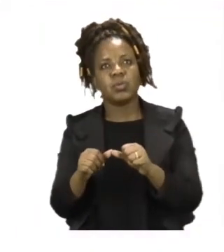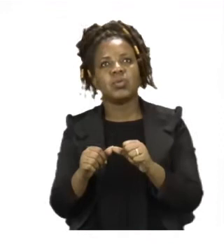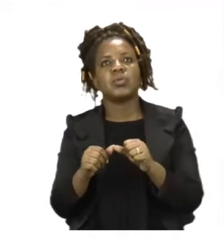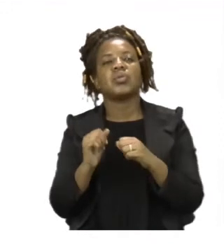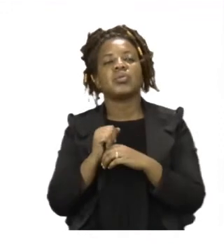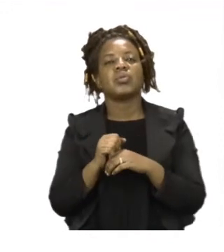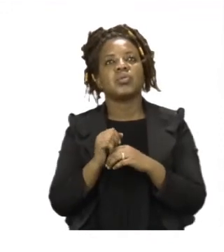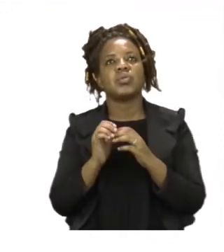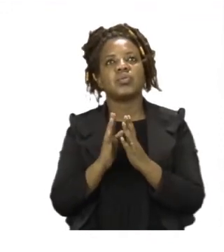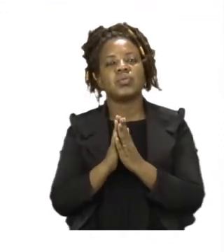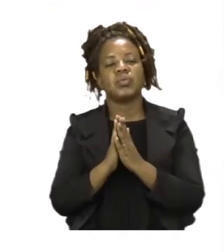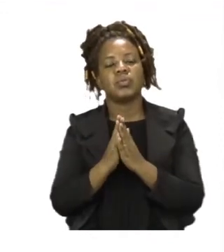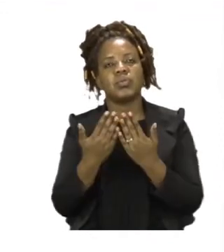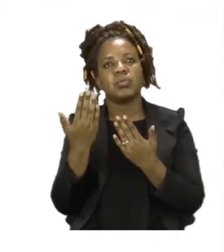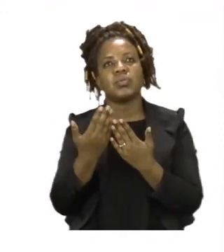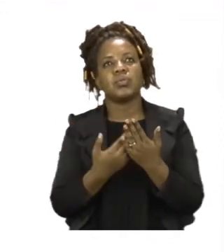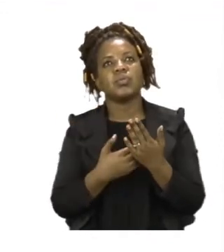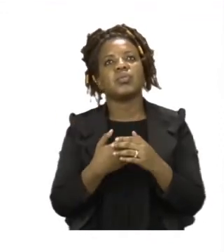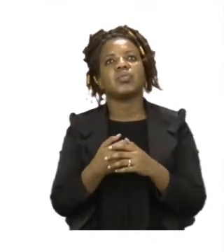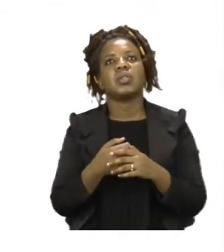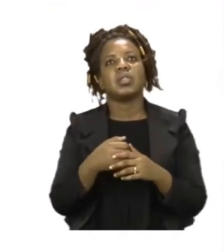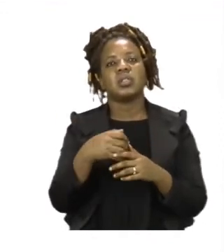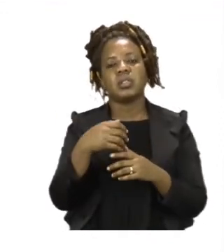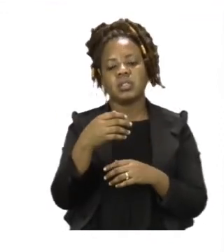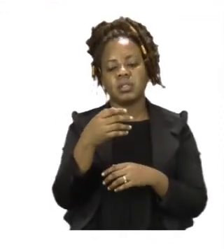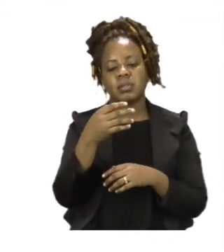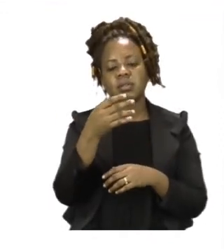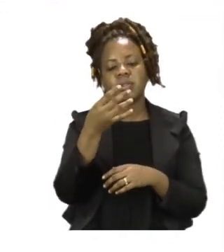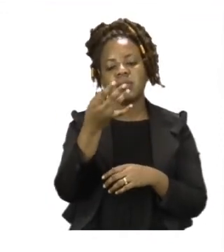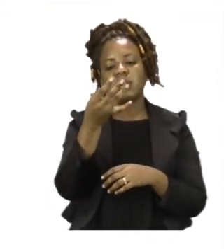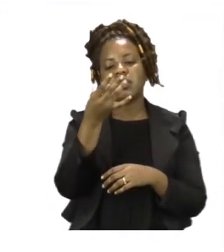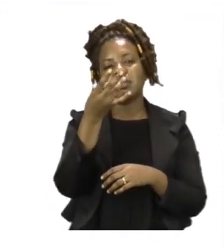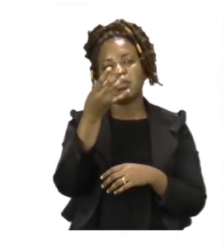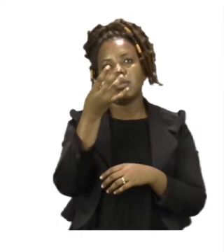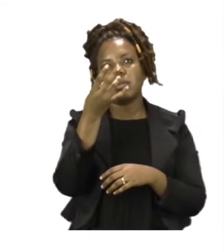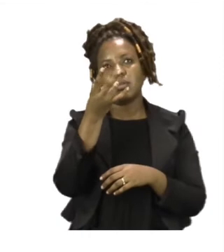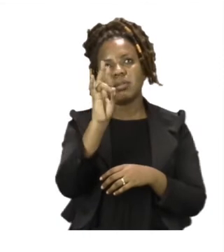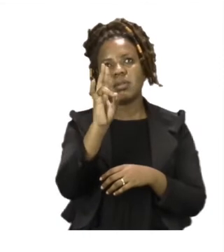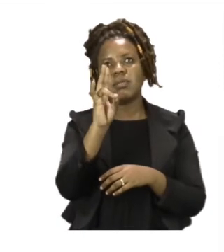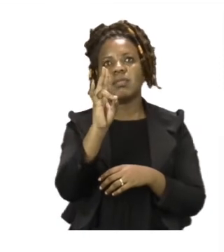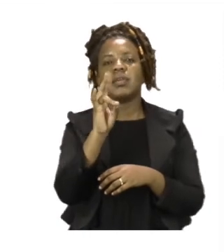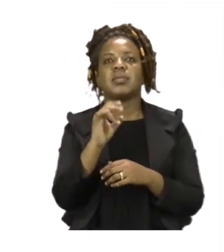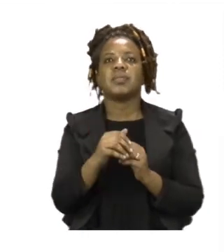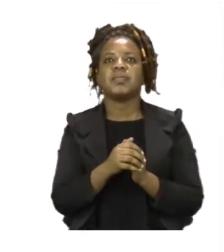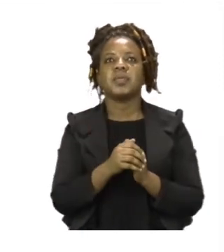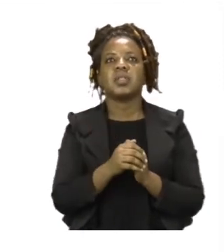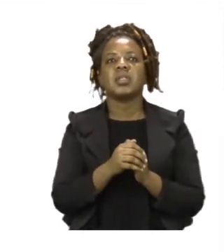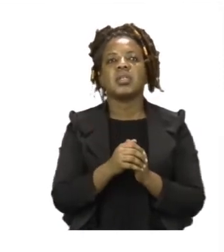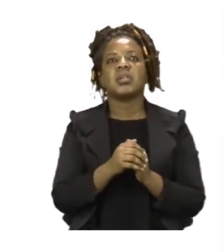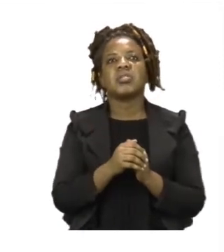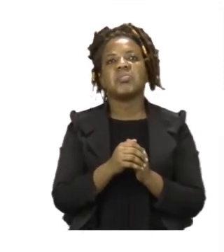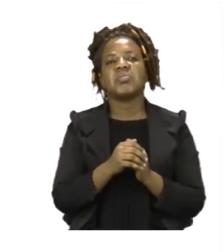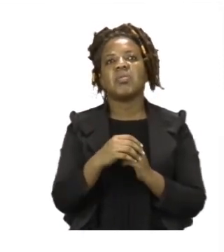On page seven, we are going to be talking about syllables. Everyone, let's say